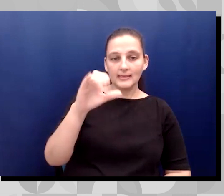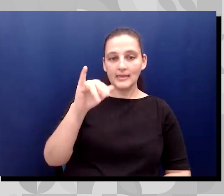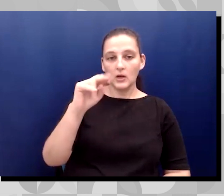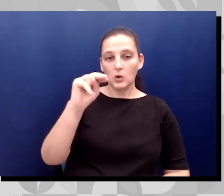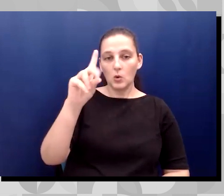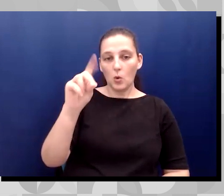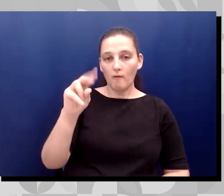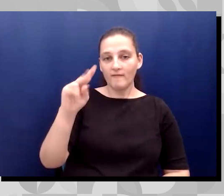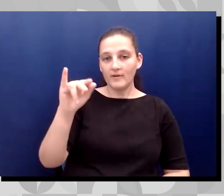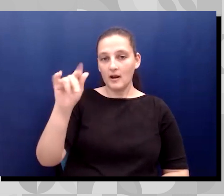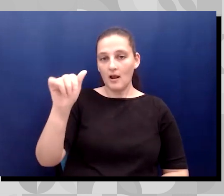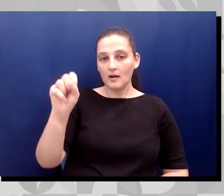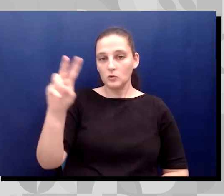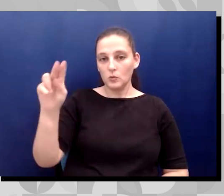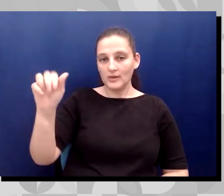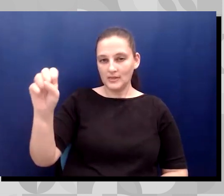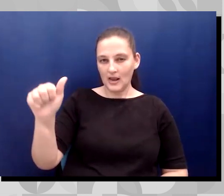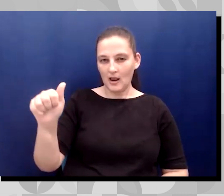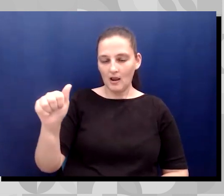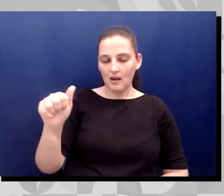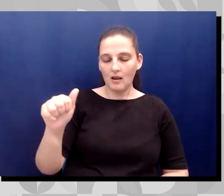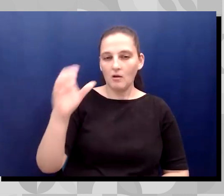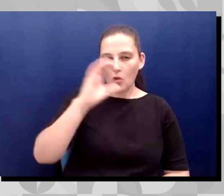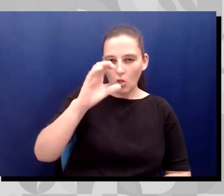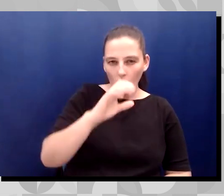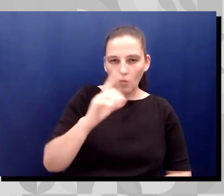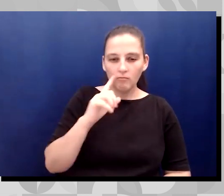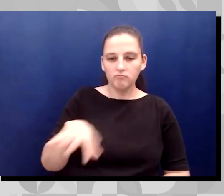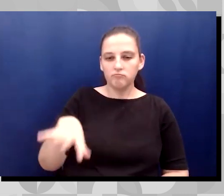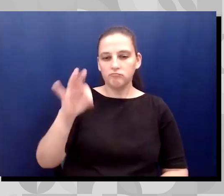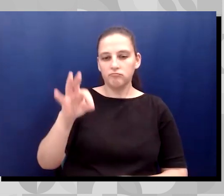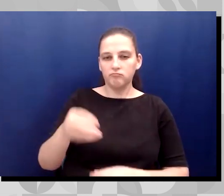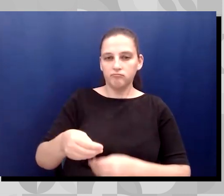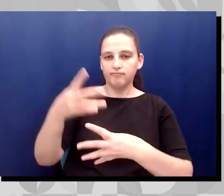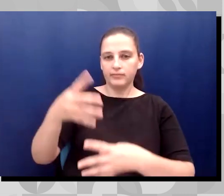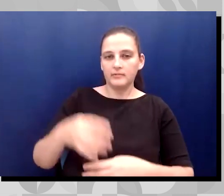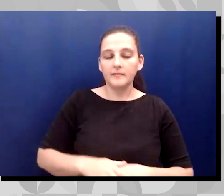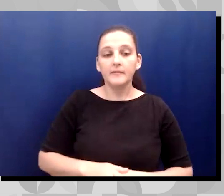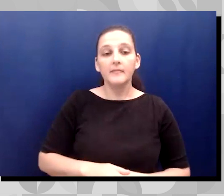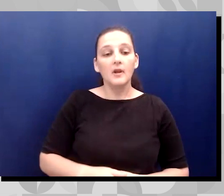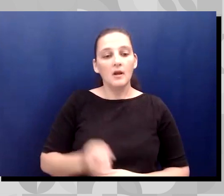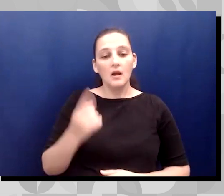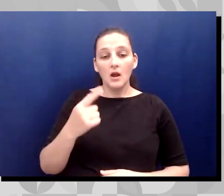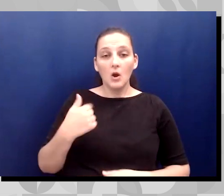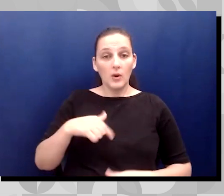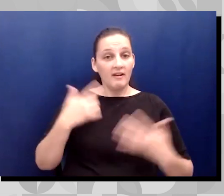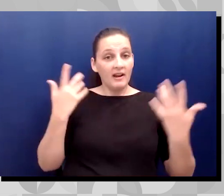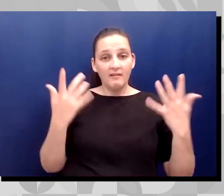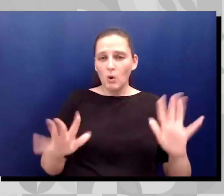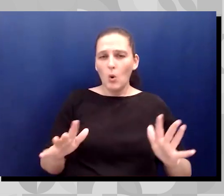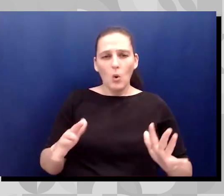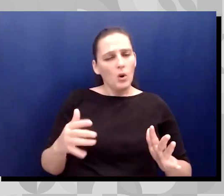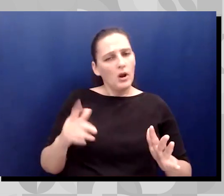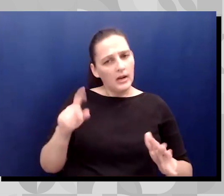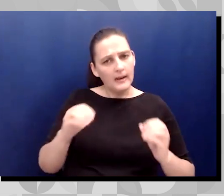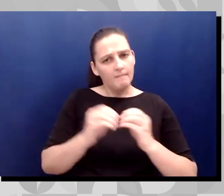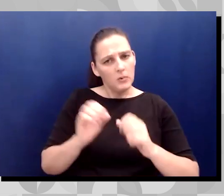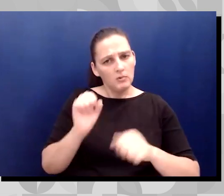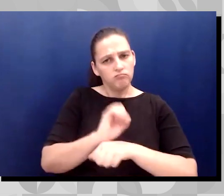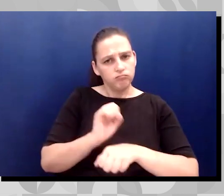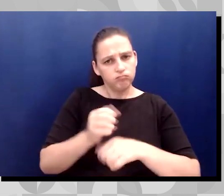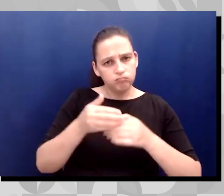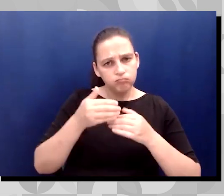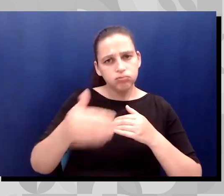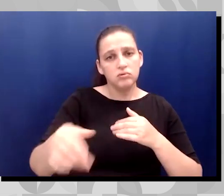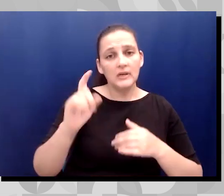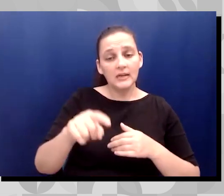go before there is an equitable and accessible system for Hispanic people with disabilities. The general public must hold